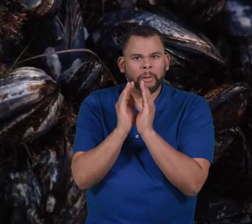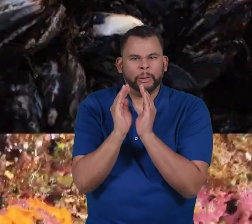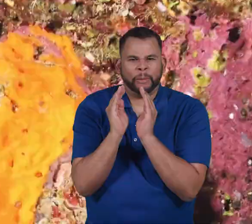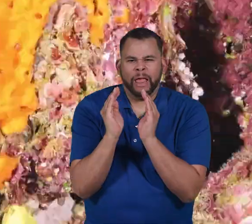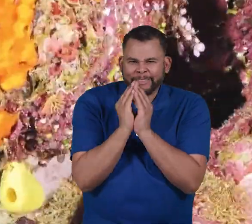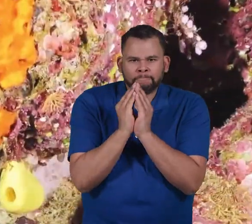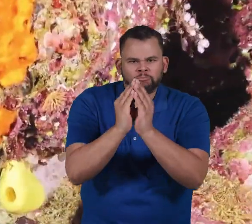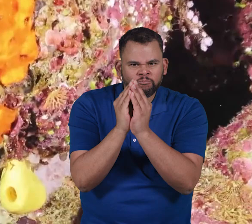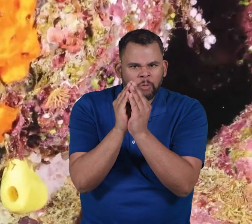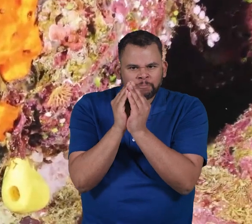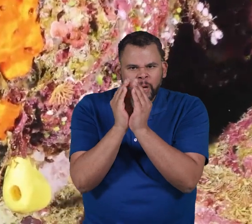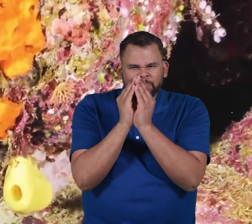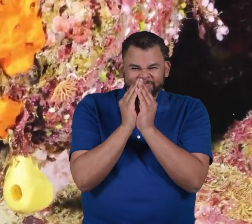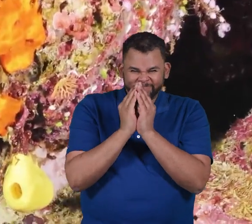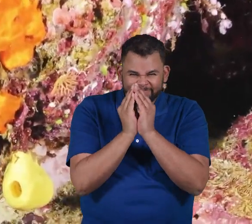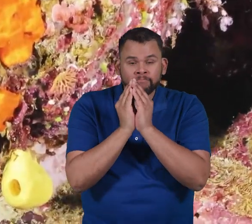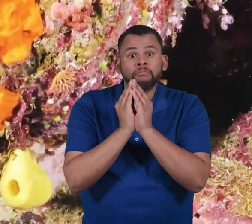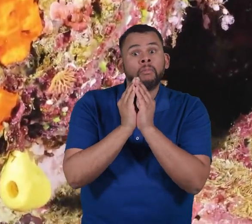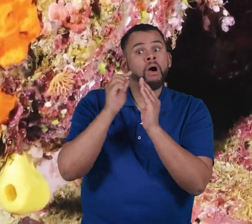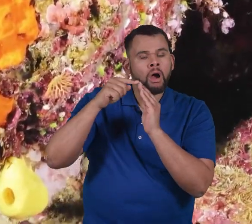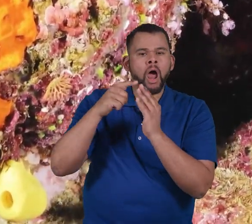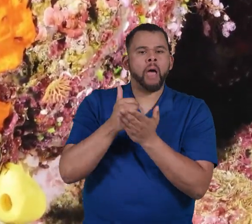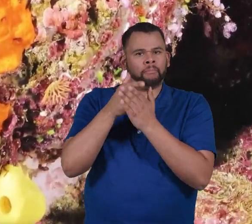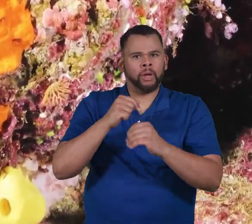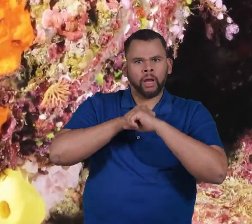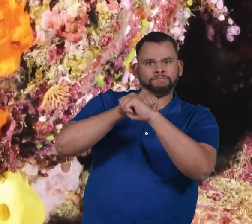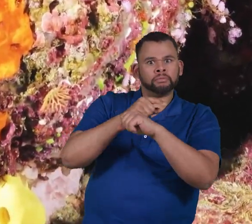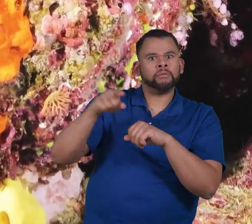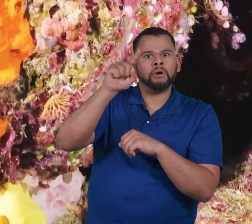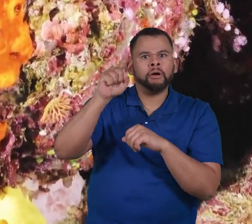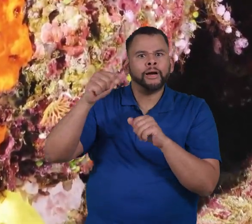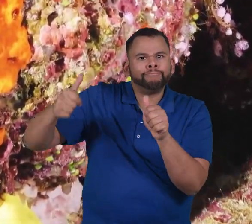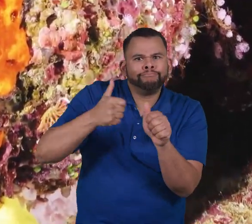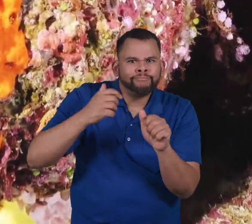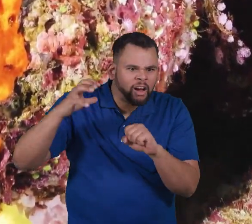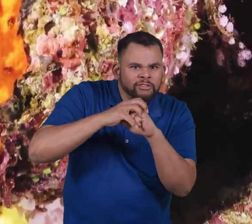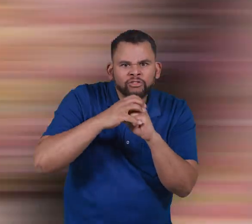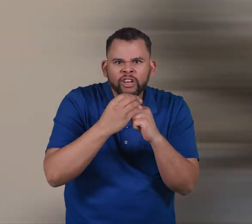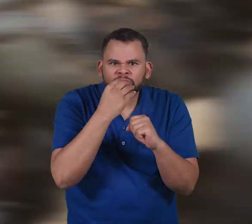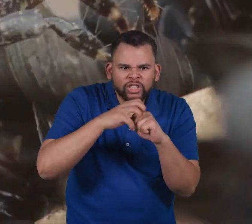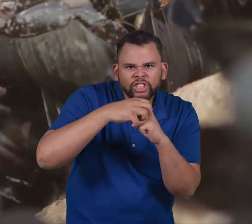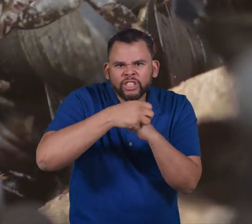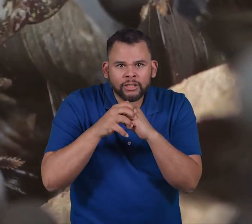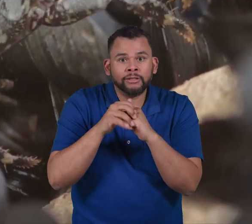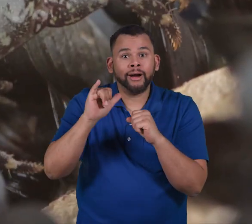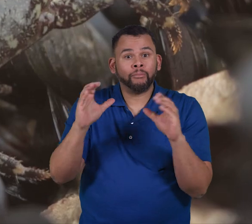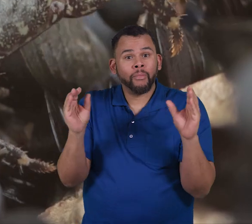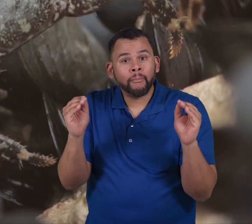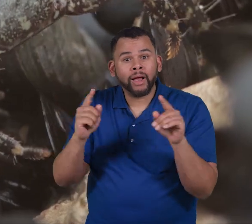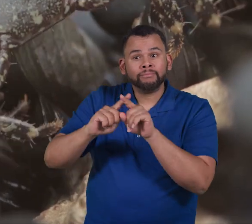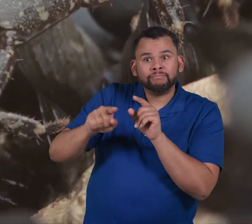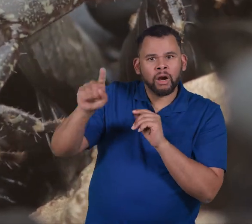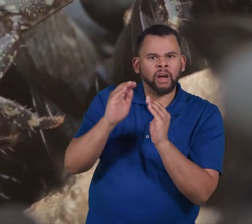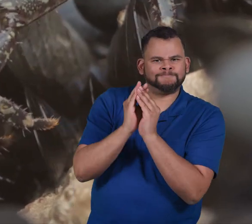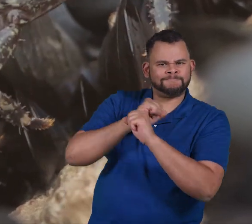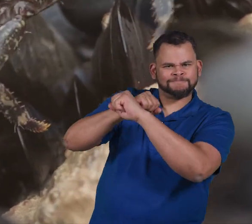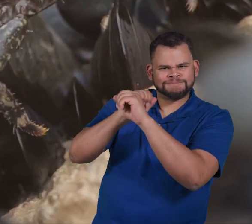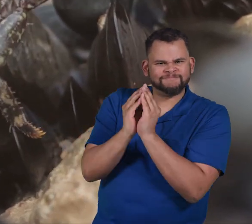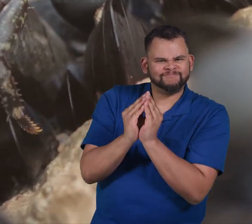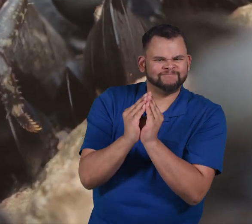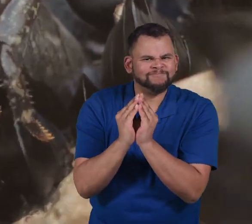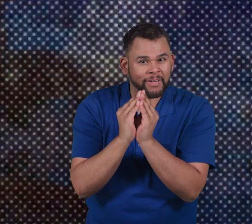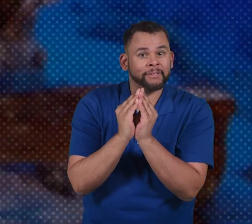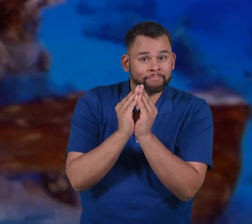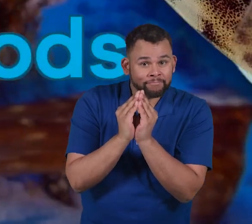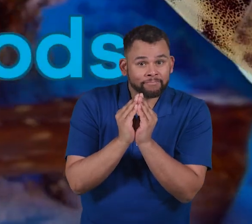These special shells help them close super tight when danger is near, which helps protect them from predators.